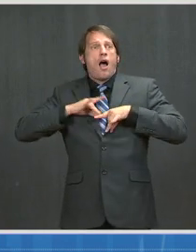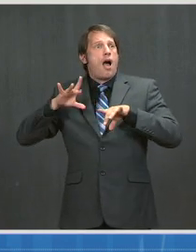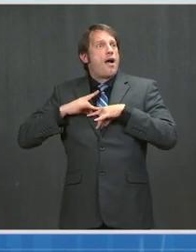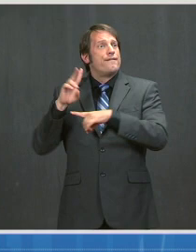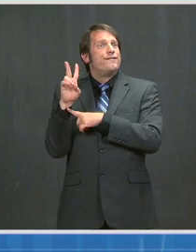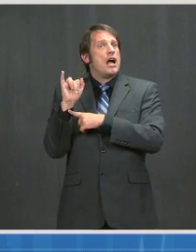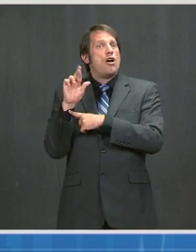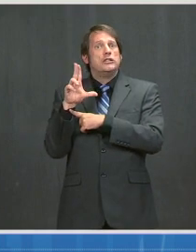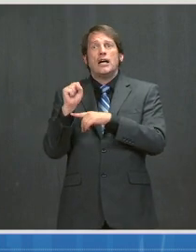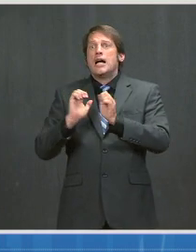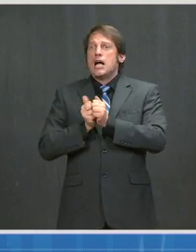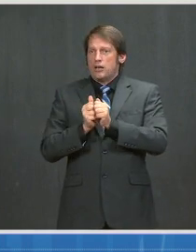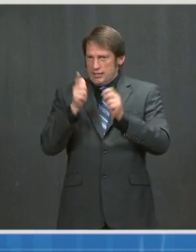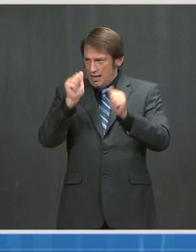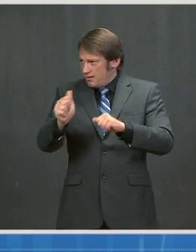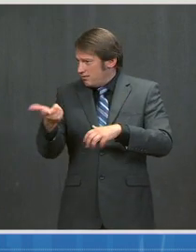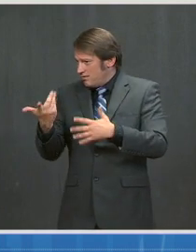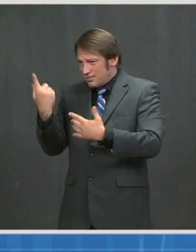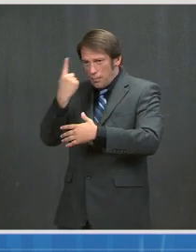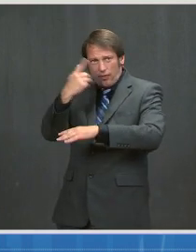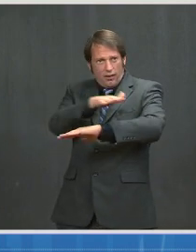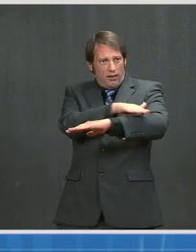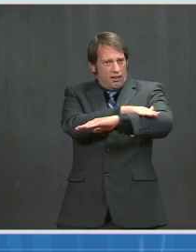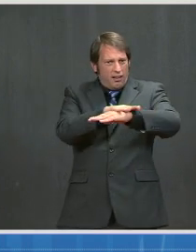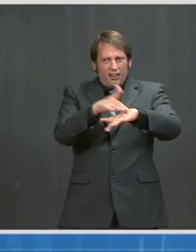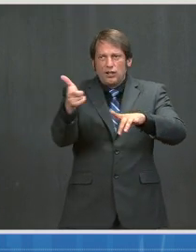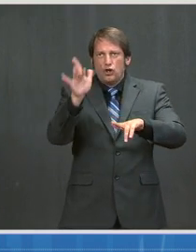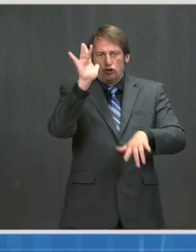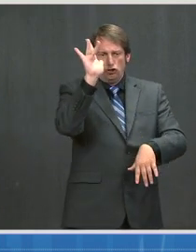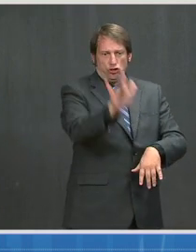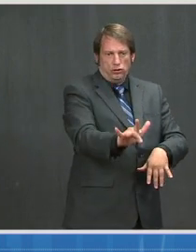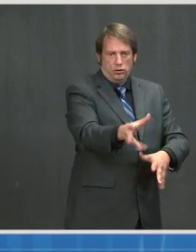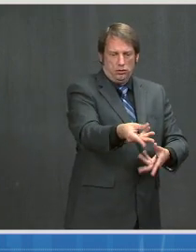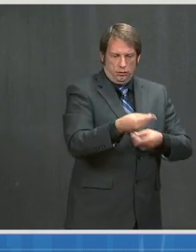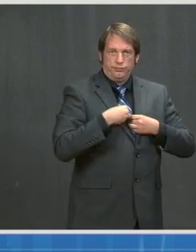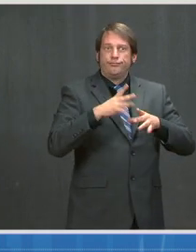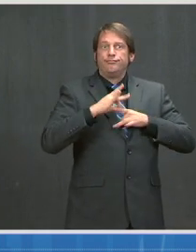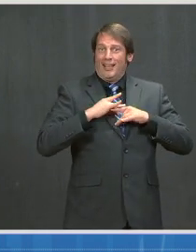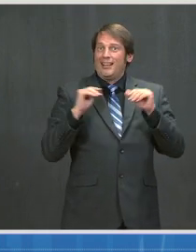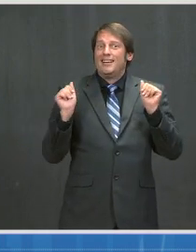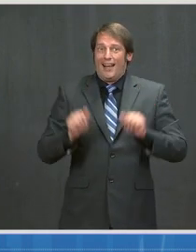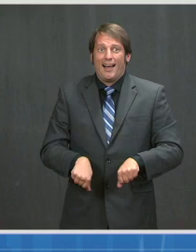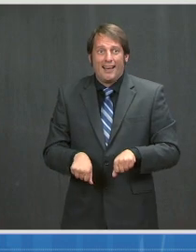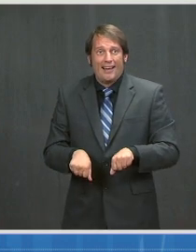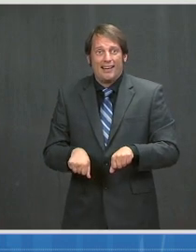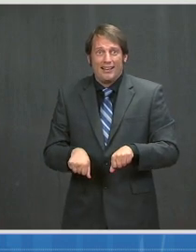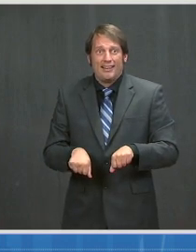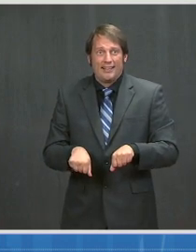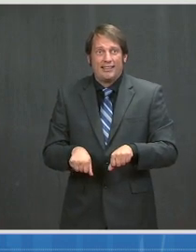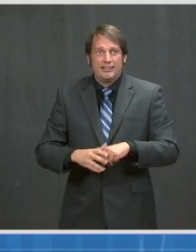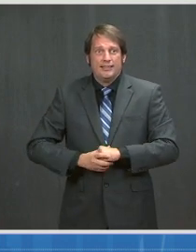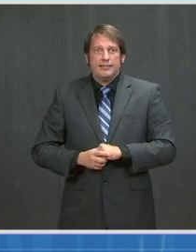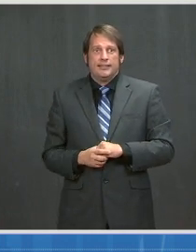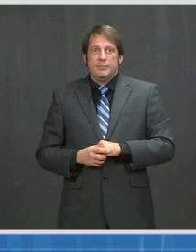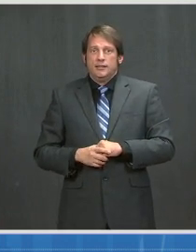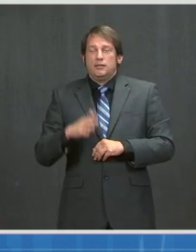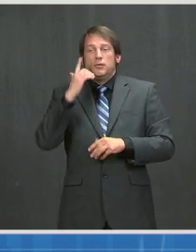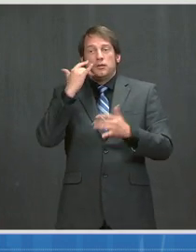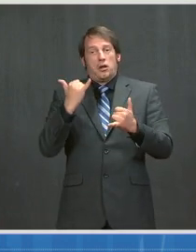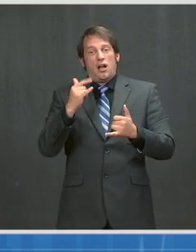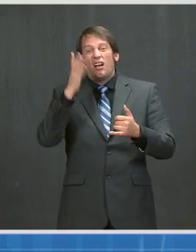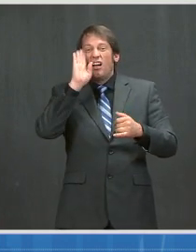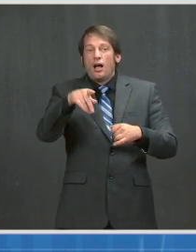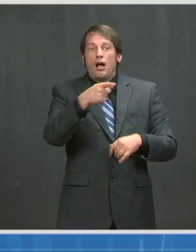that the risk by this route of transmission is actually low. Cleaning with household cleaners containing soap or